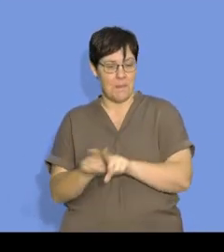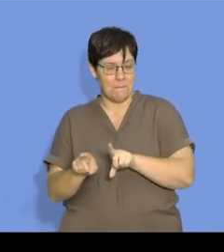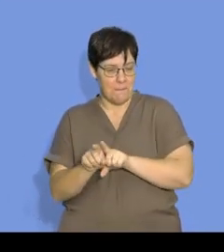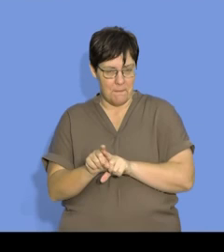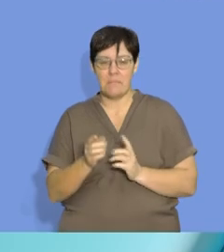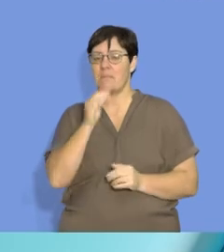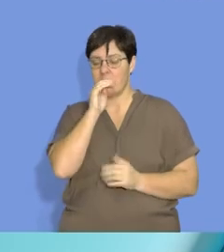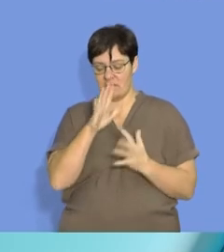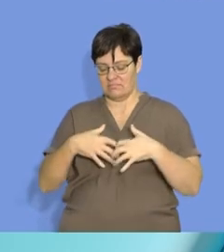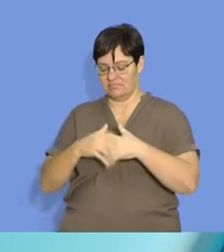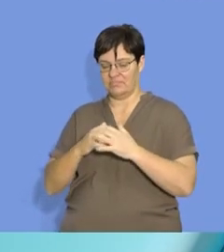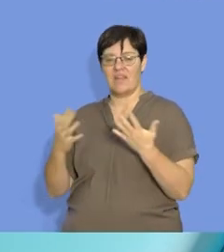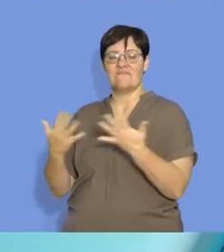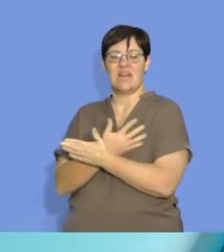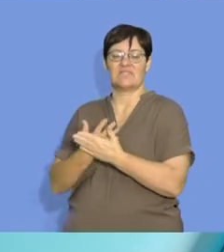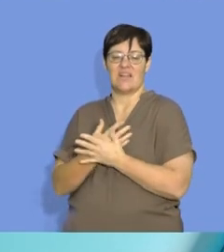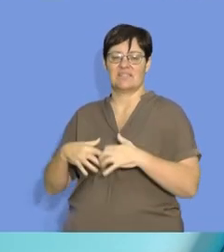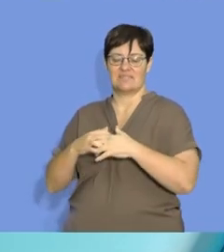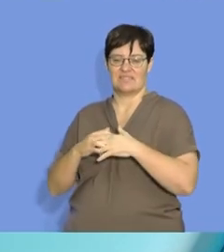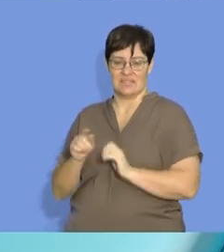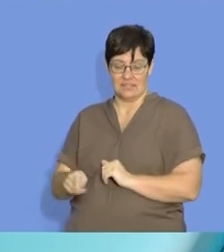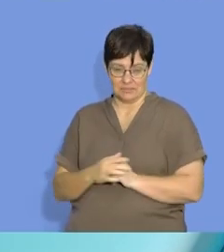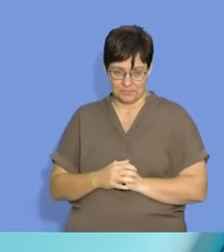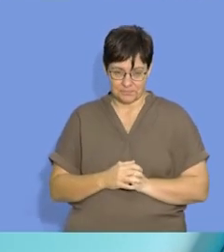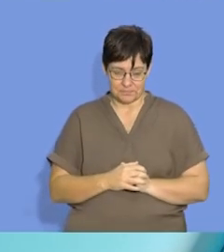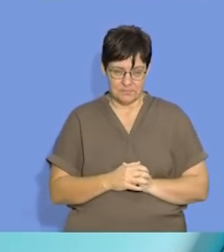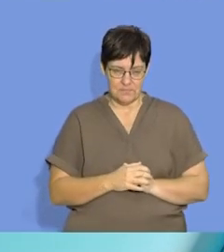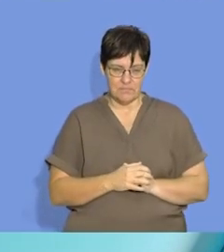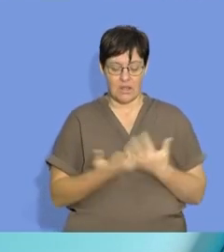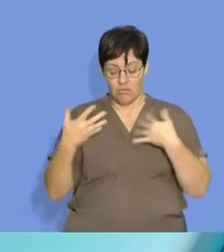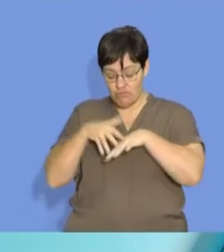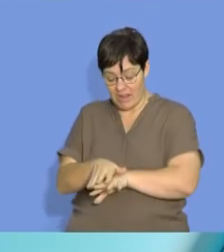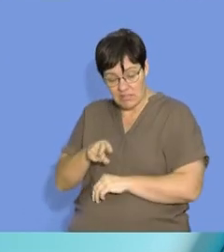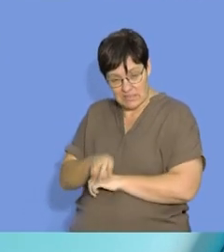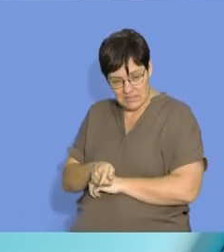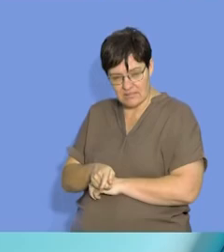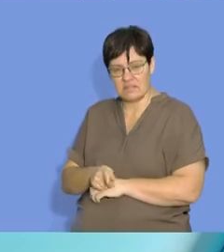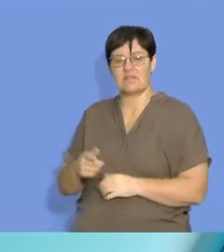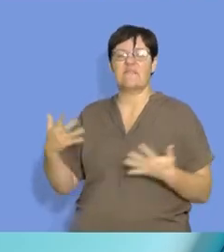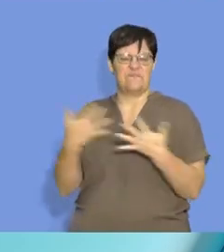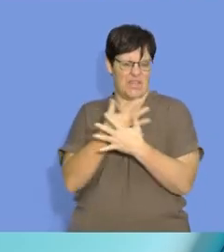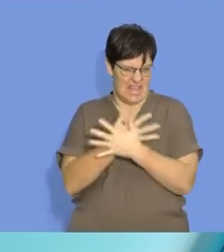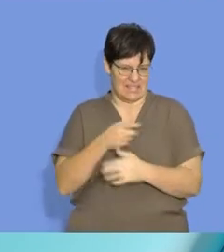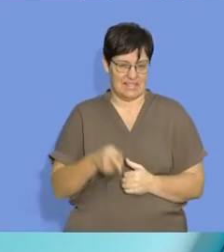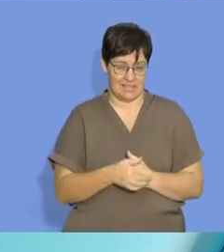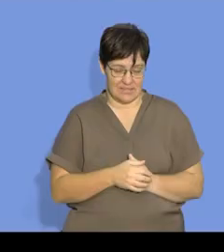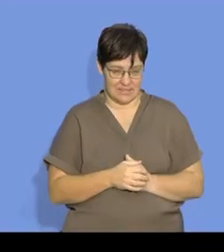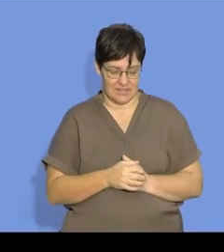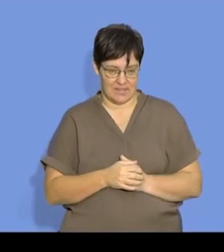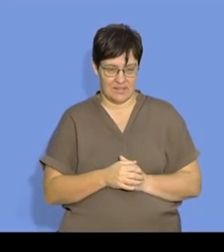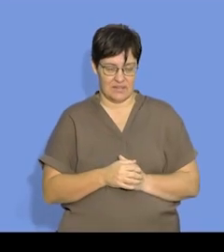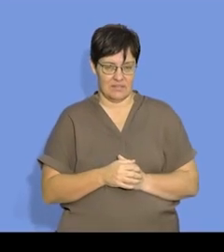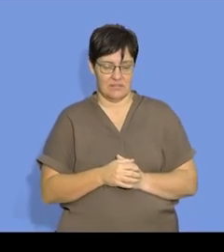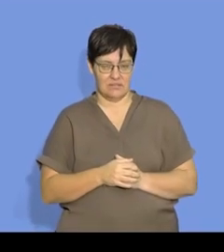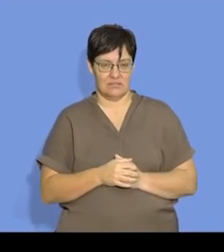unit time, it basically means that we have a higher rate of reaction. The reaction is now faster.